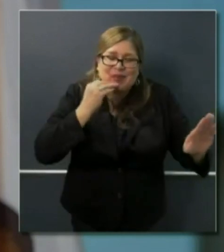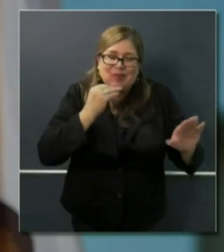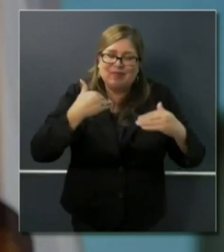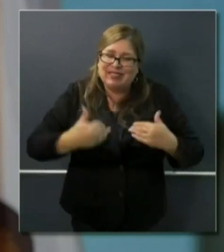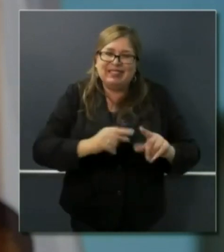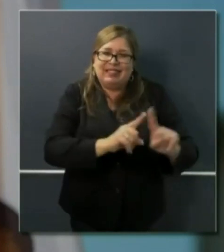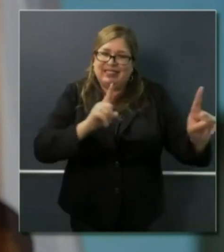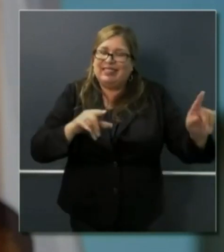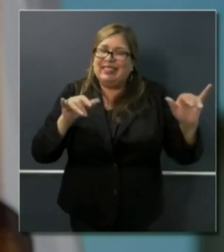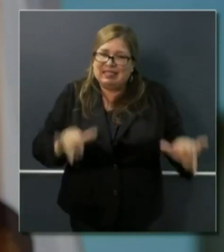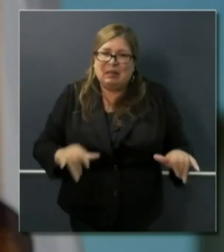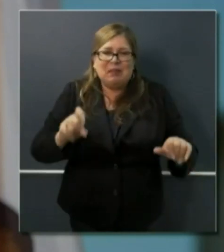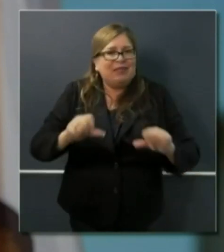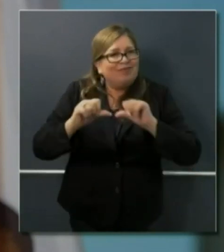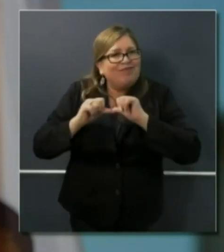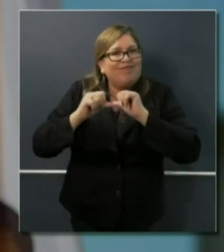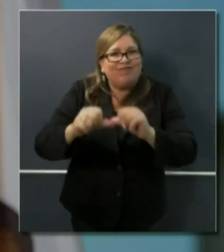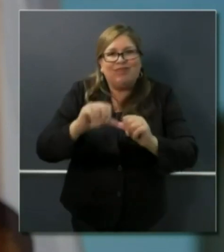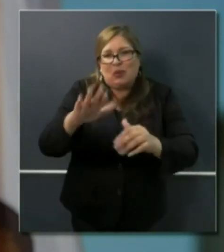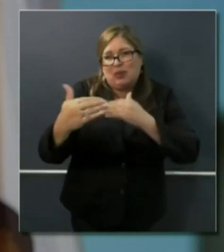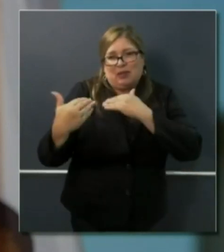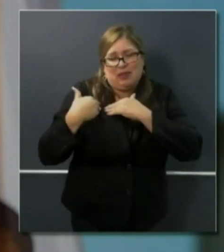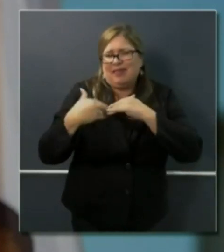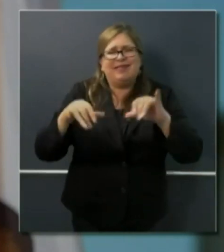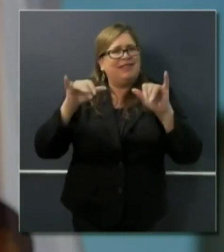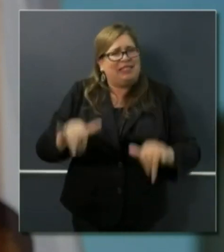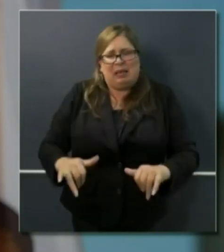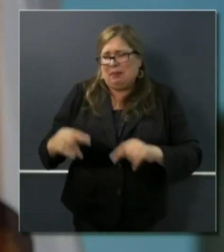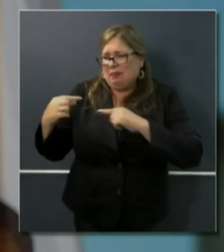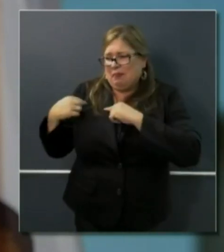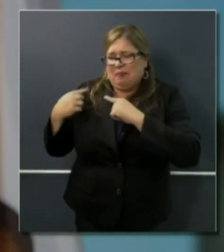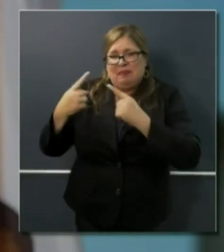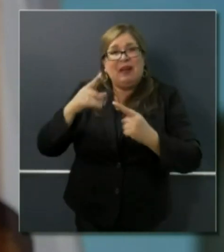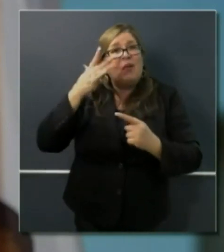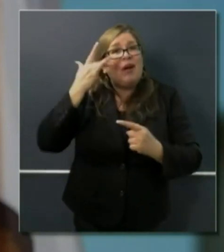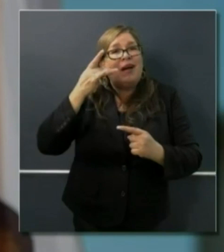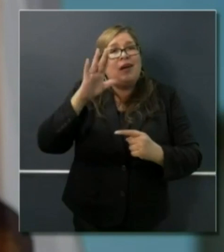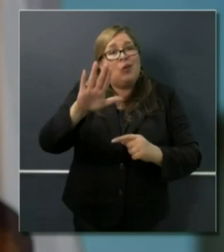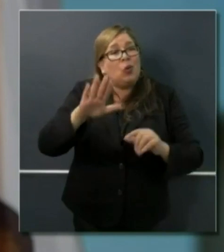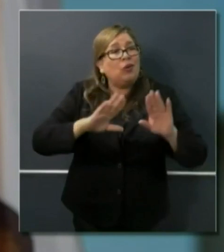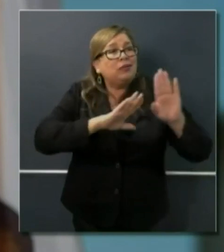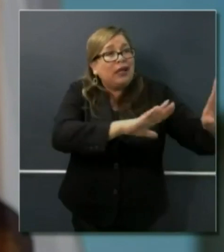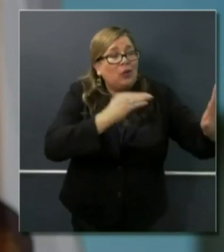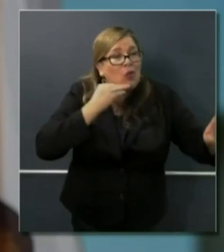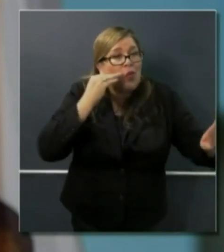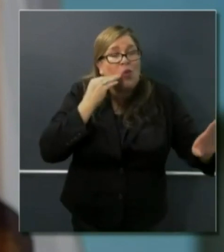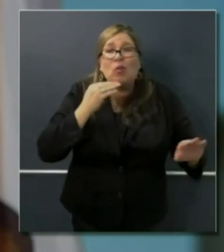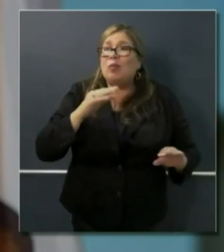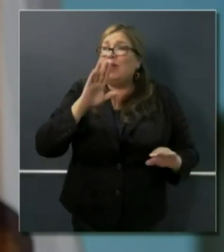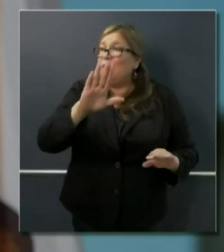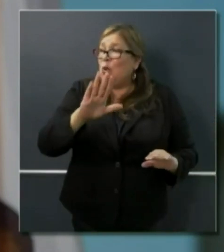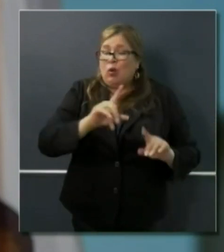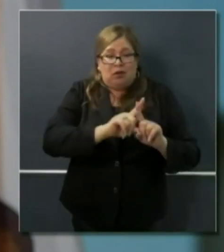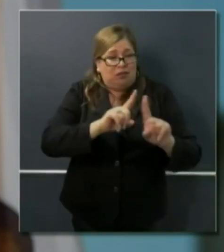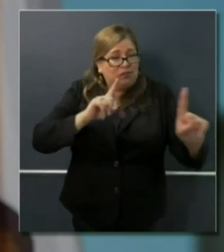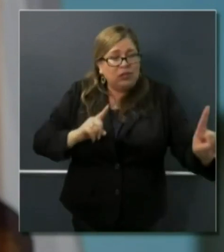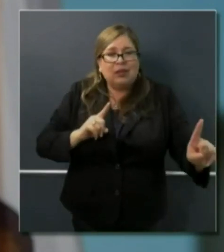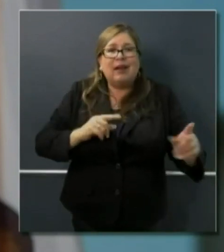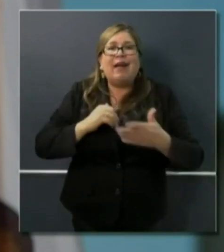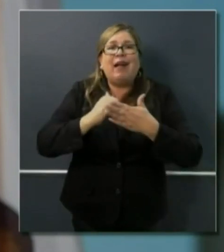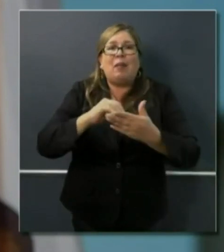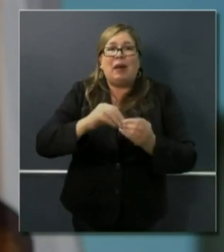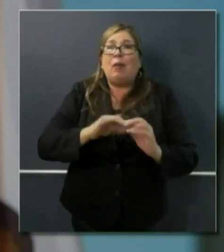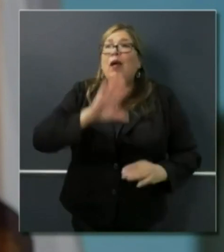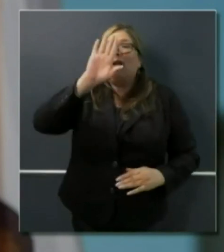have helped support those lines beginning to flatten and now beginning to decline. Let's stay at it, stay the